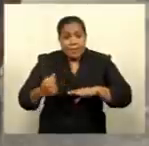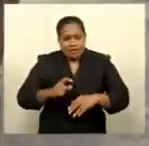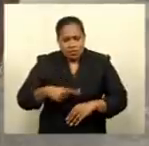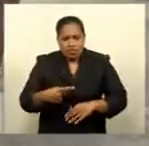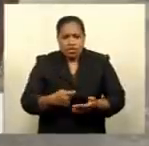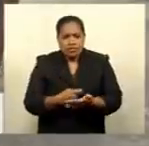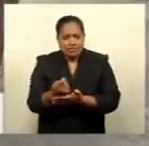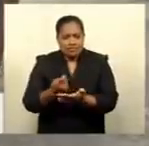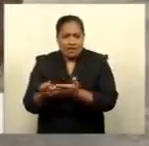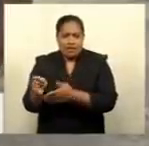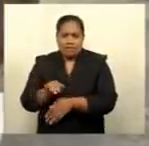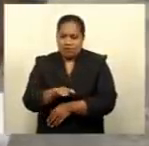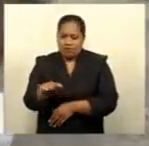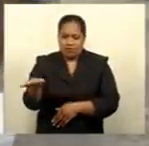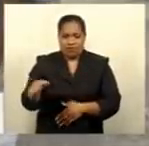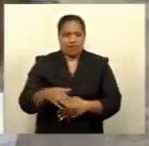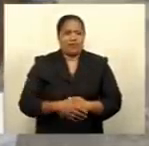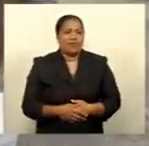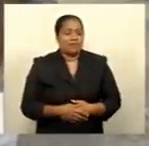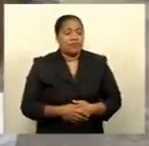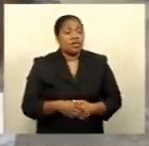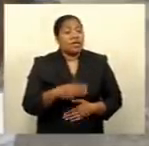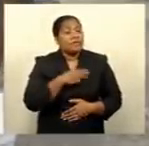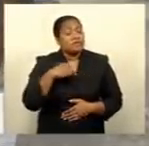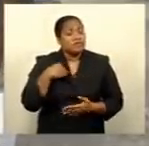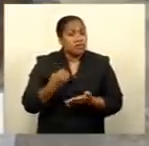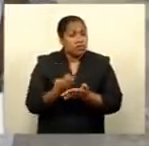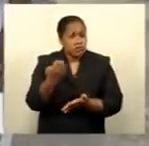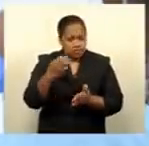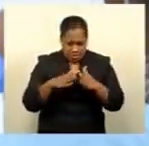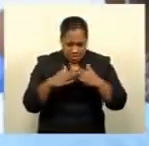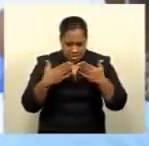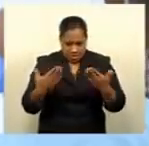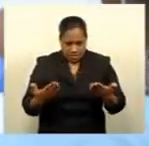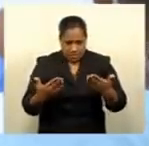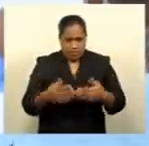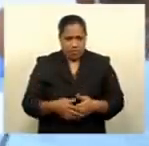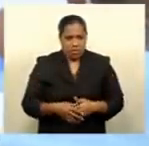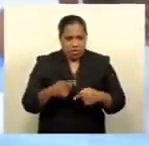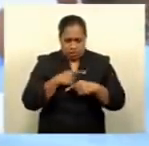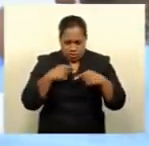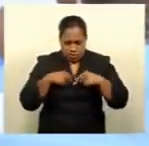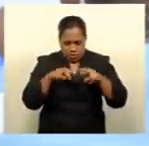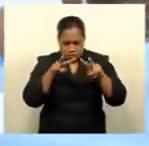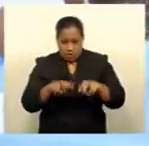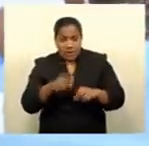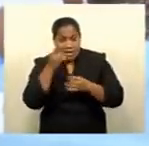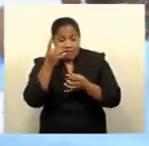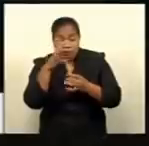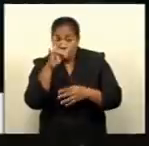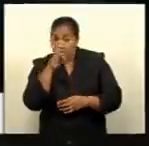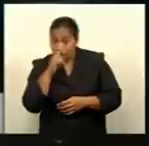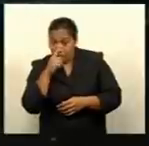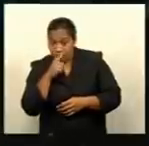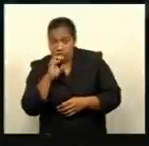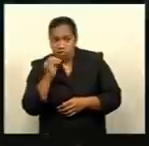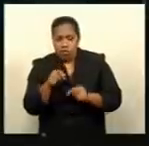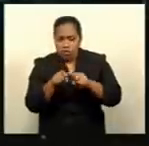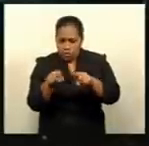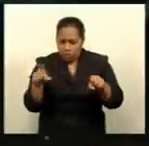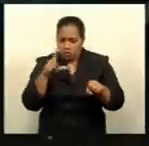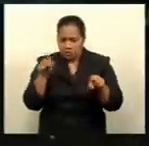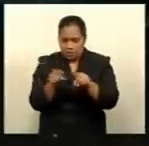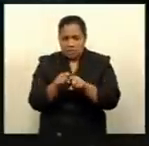The minister for economy says they are making progress in syncing the information of these people so they can receive the government